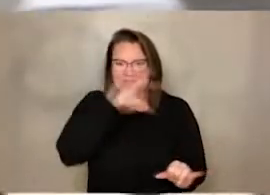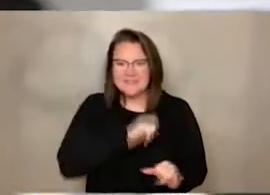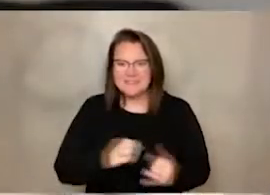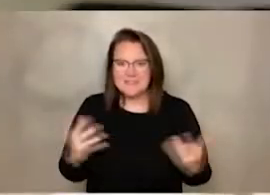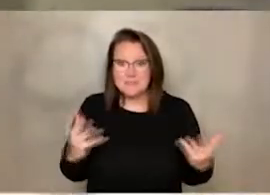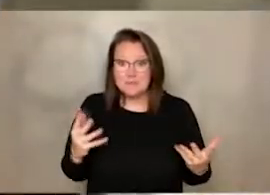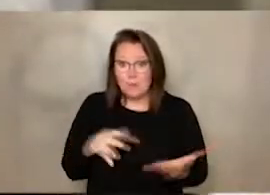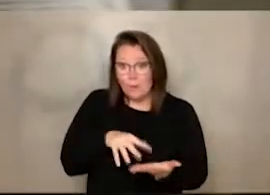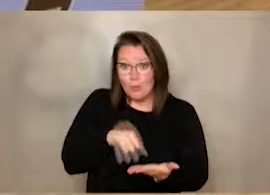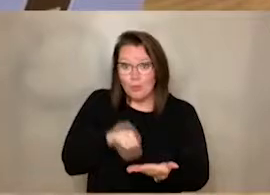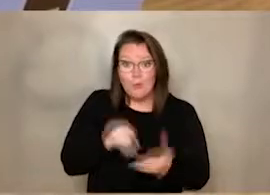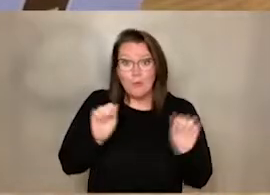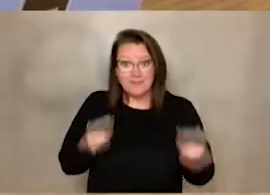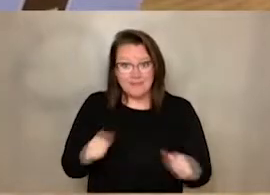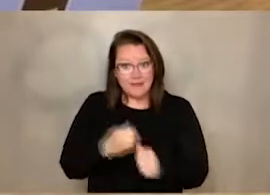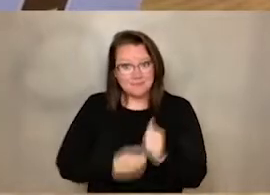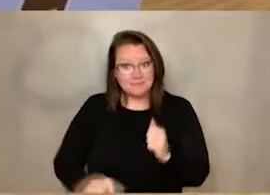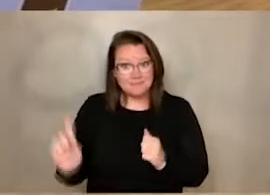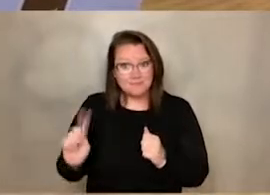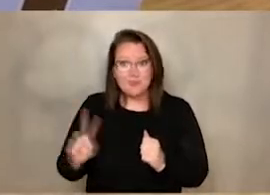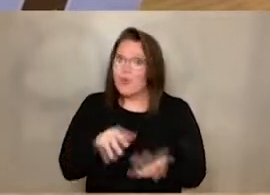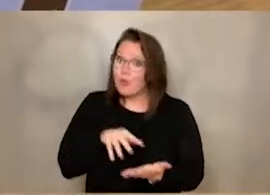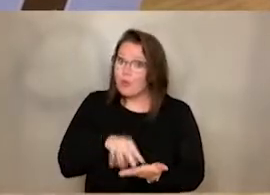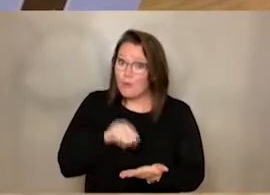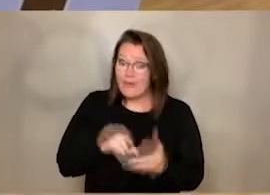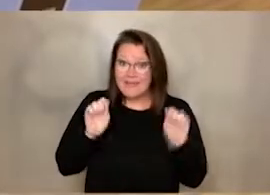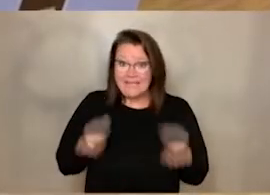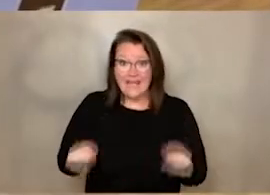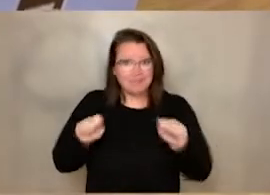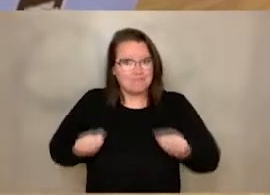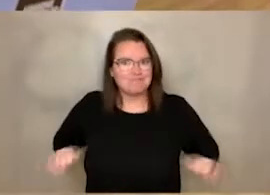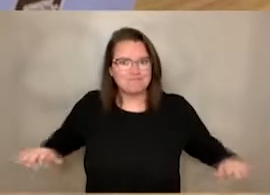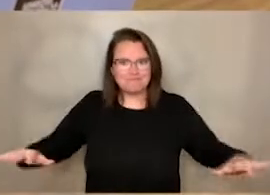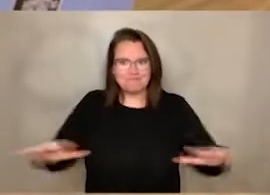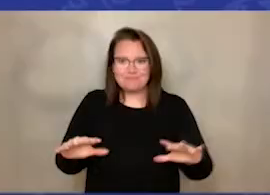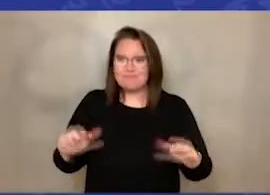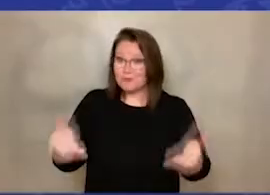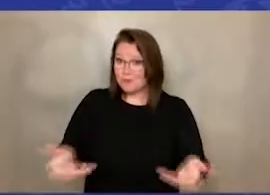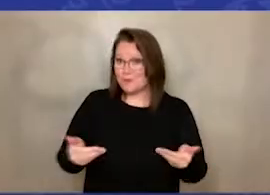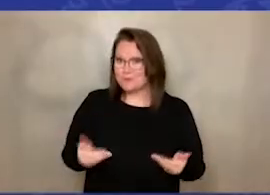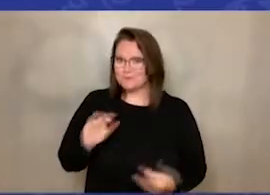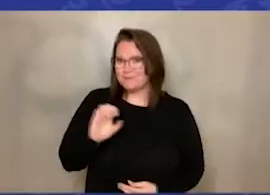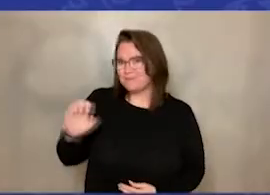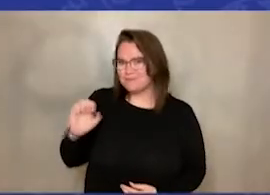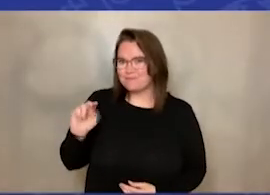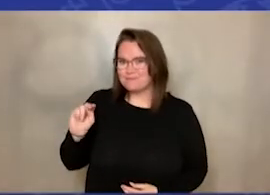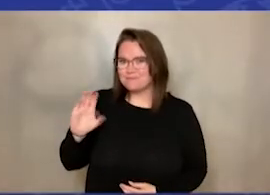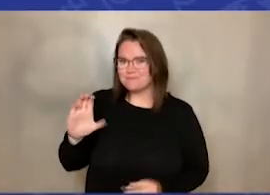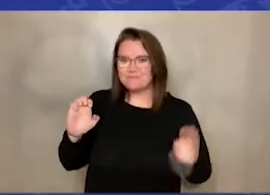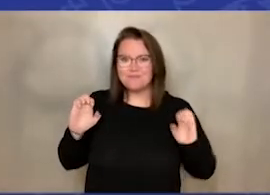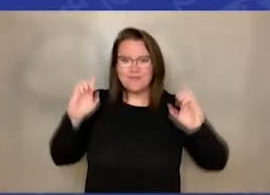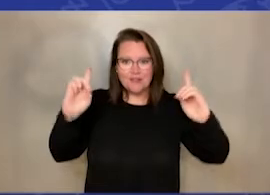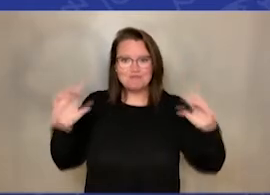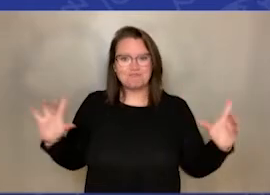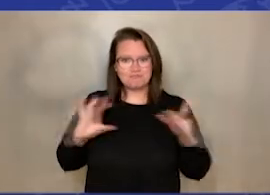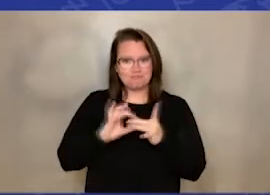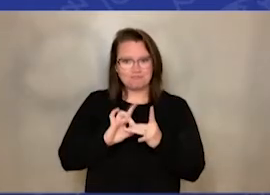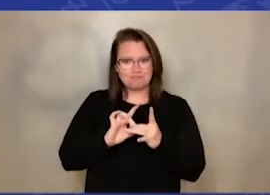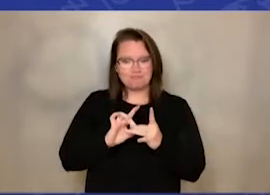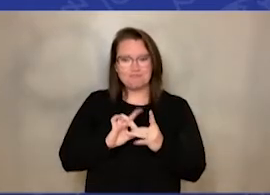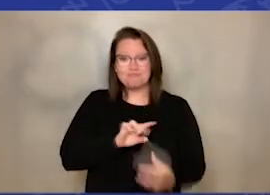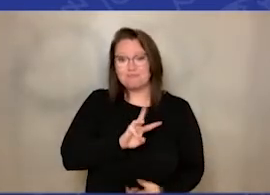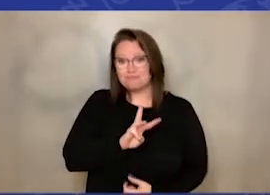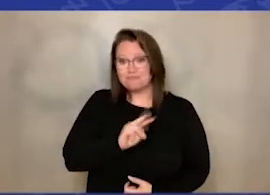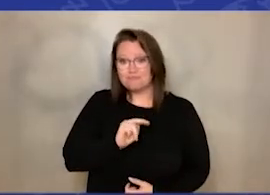can happen anywhere. In fact, learning can happen everywhere. Welcome to Eastern Carolina Education Connection,